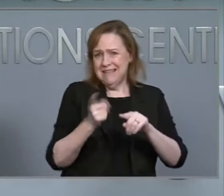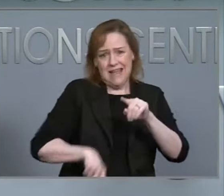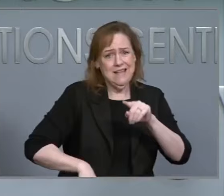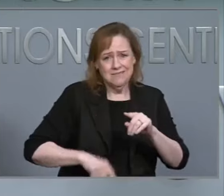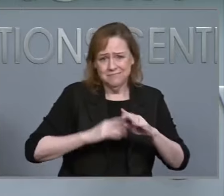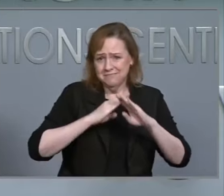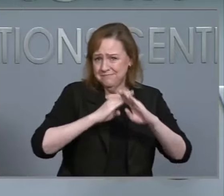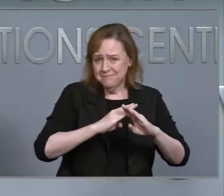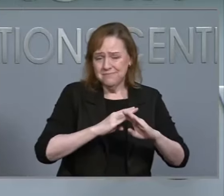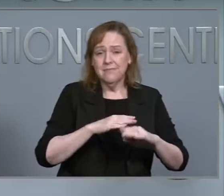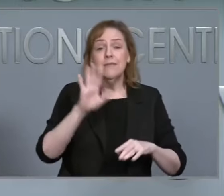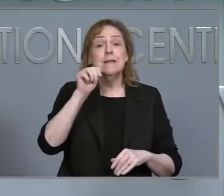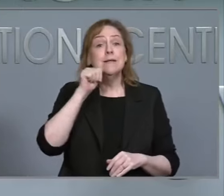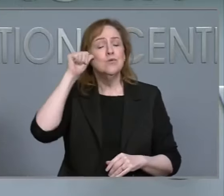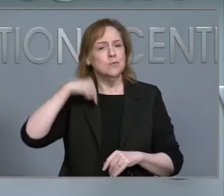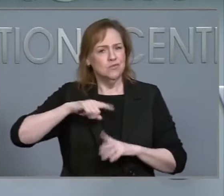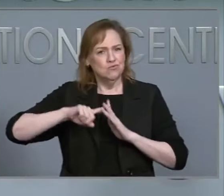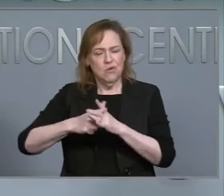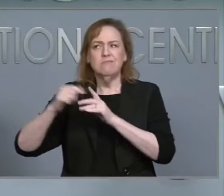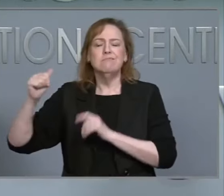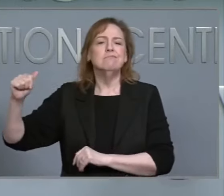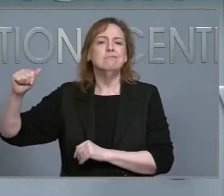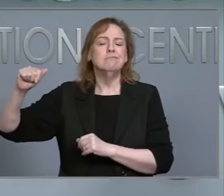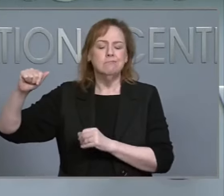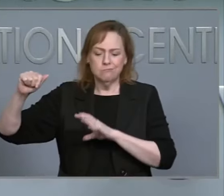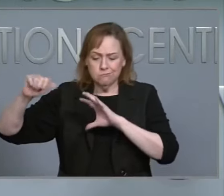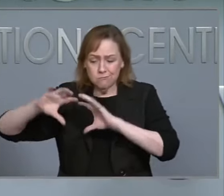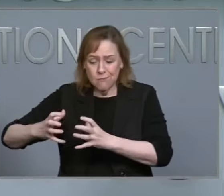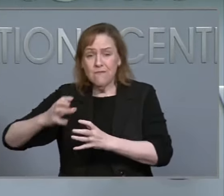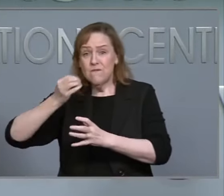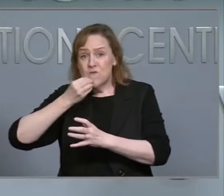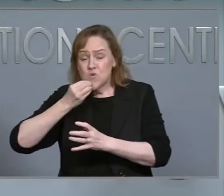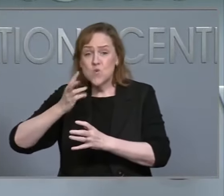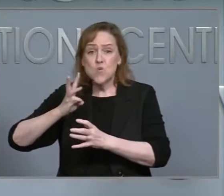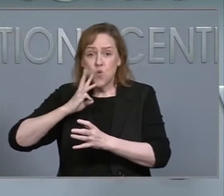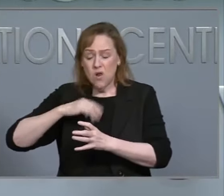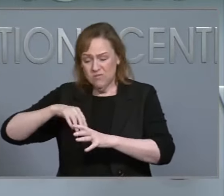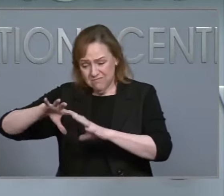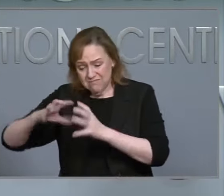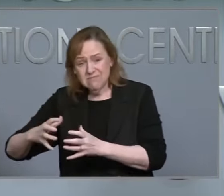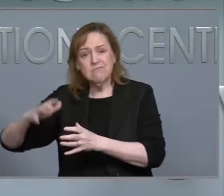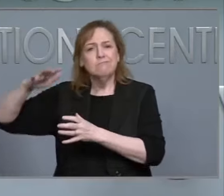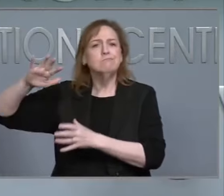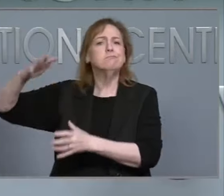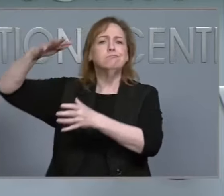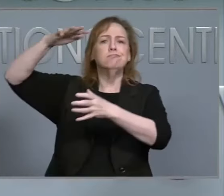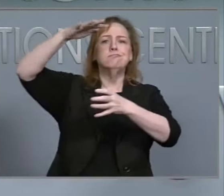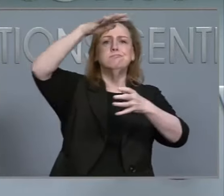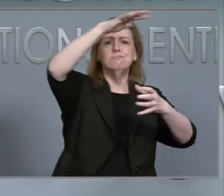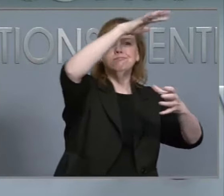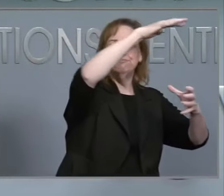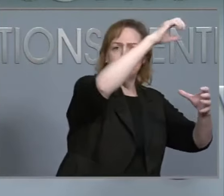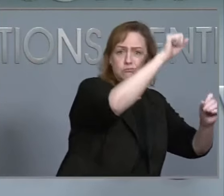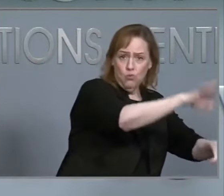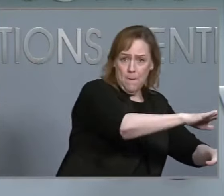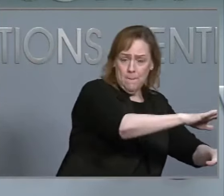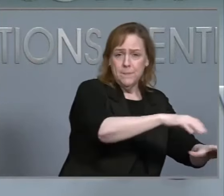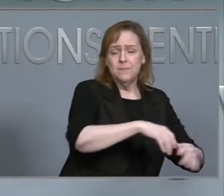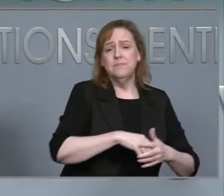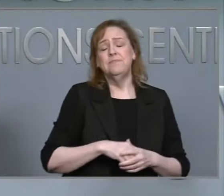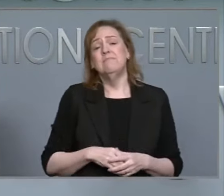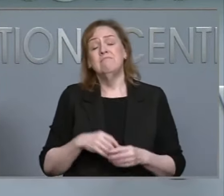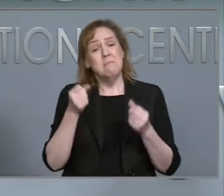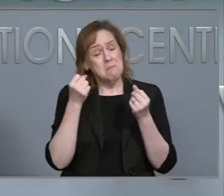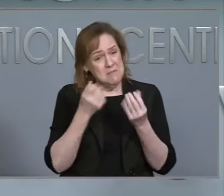airlifting supplies, including food and water, into the region. A number of mass feeding sites have been opened.